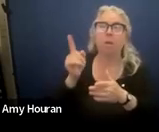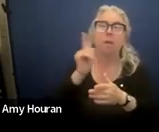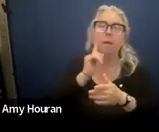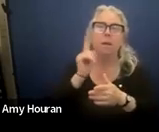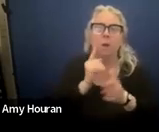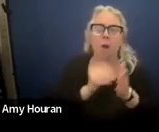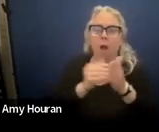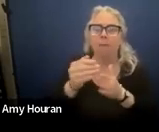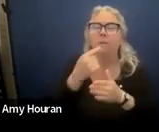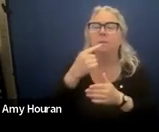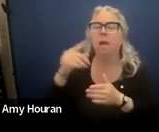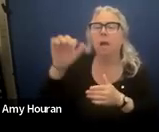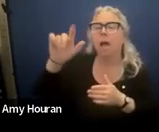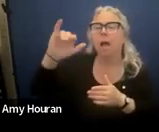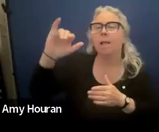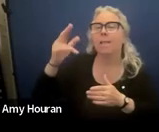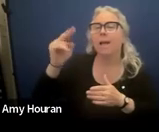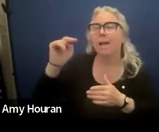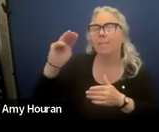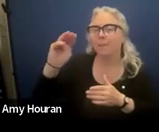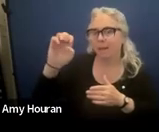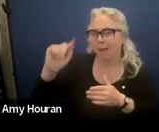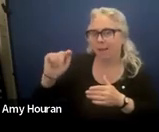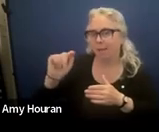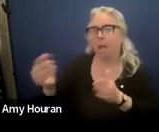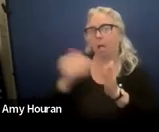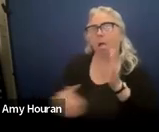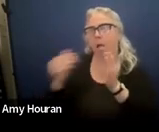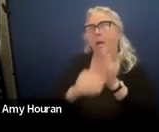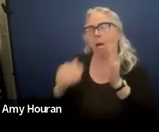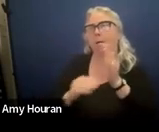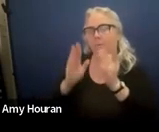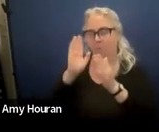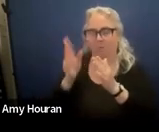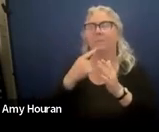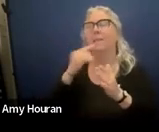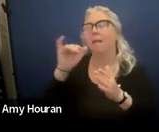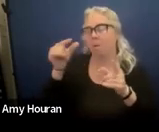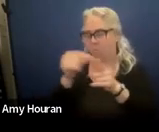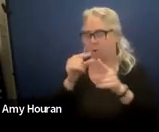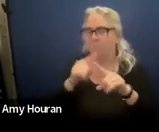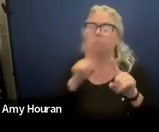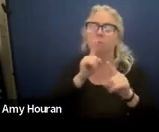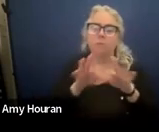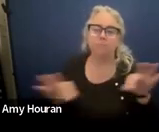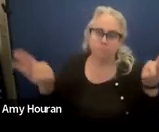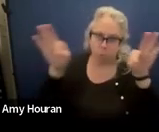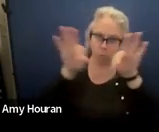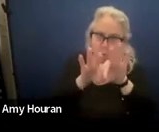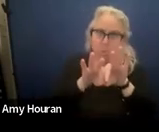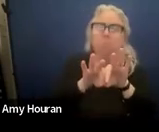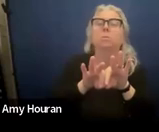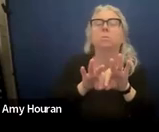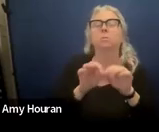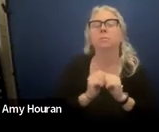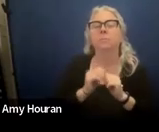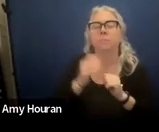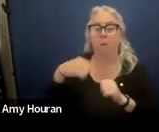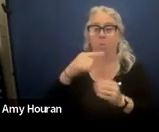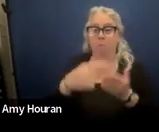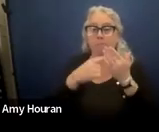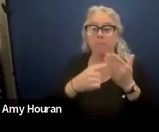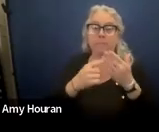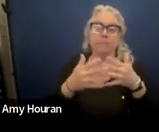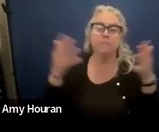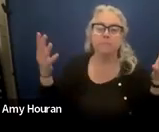alignment more than you've ever heard it in your life probably this morning um but it's really important and it's um so we talk about it a lot